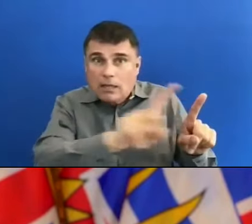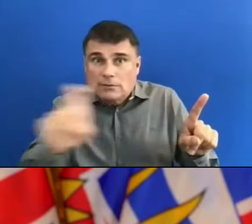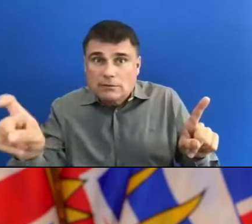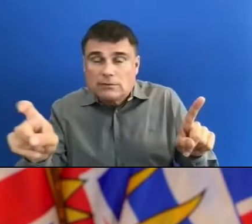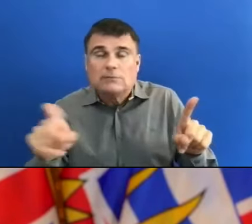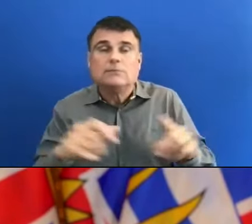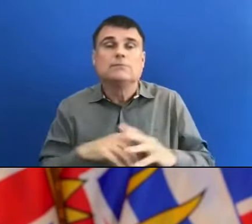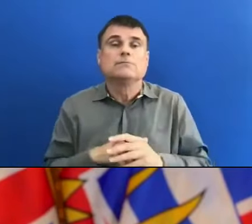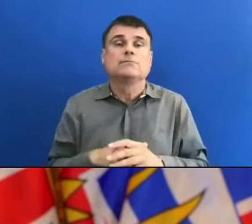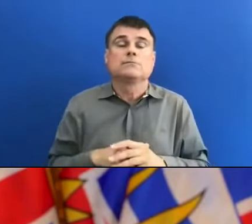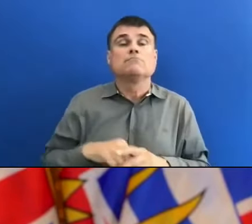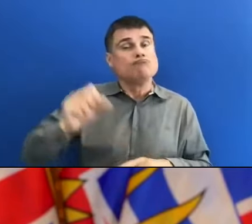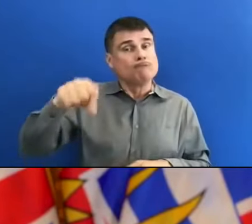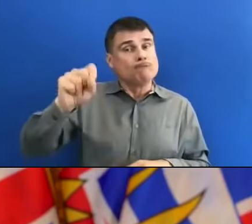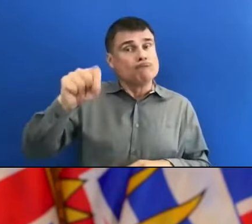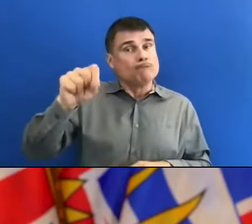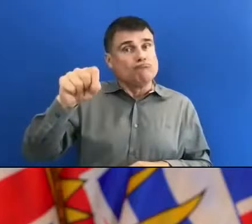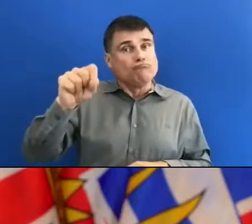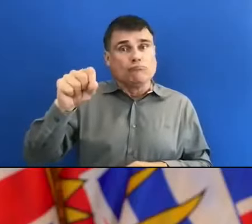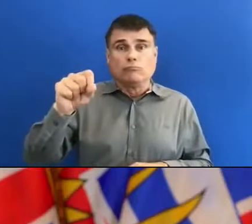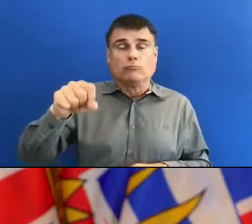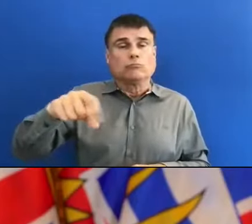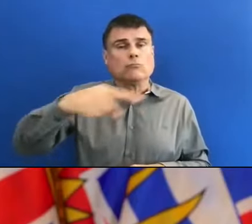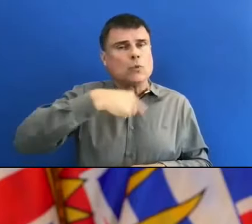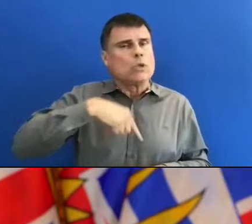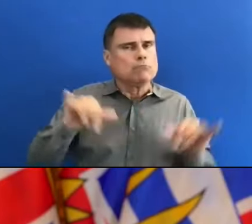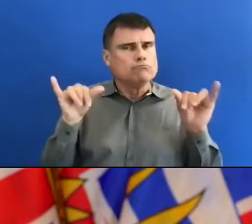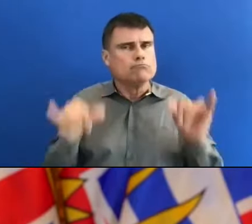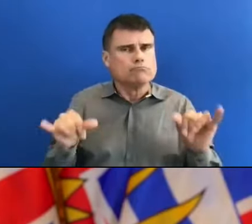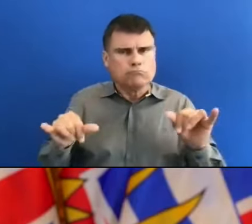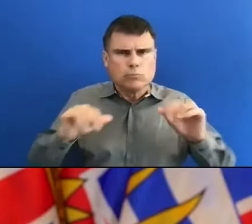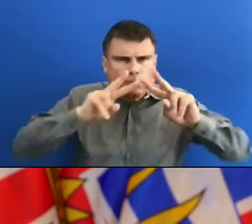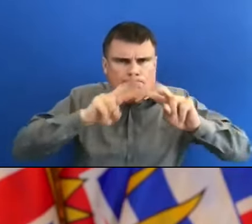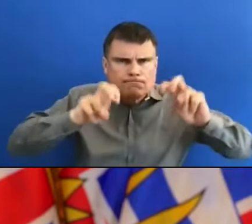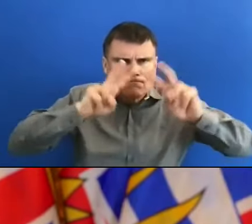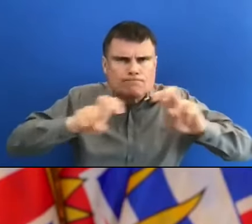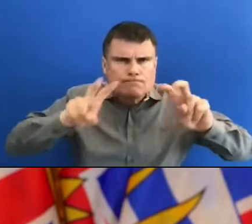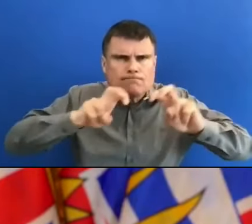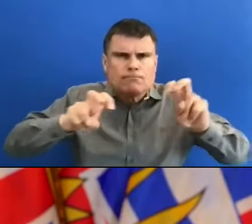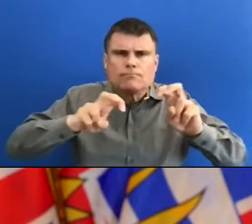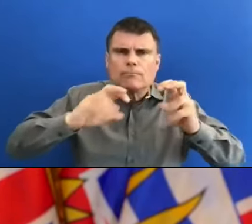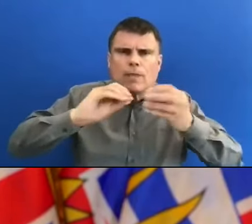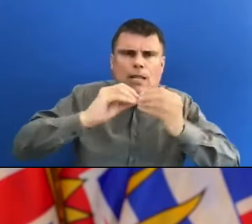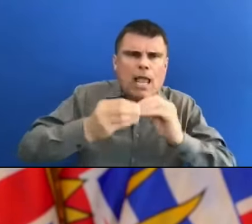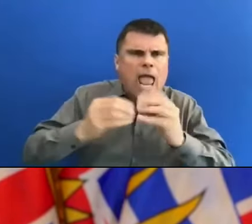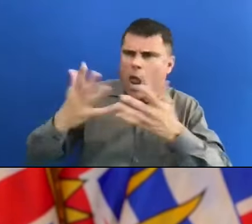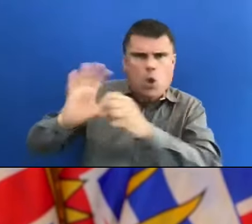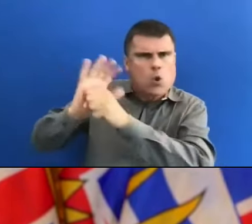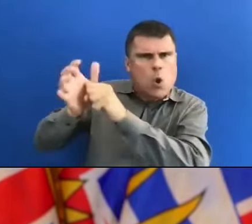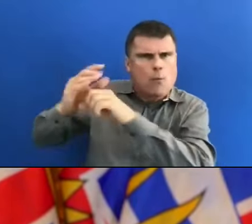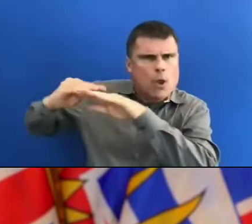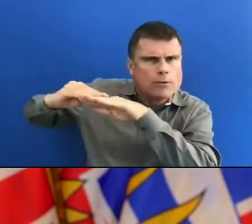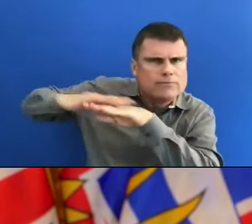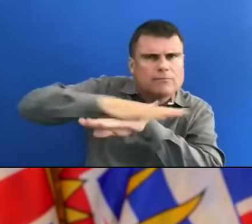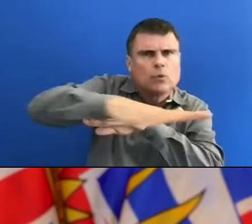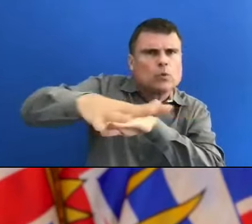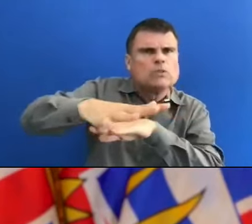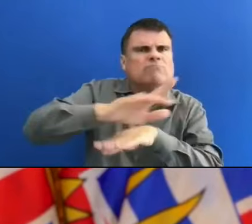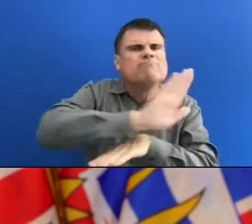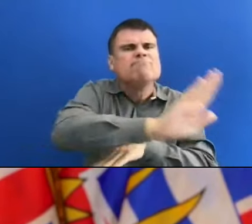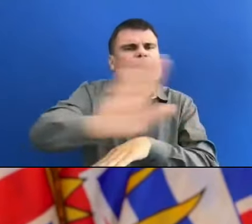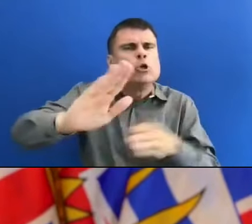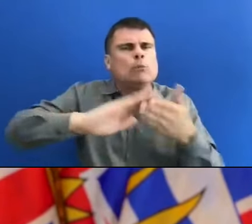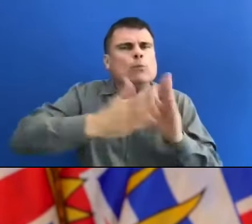systematically understand the impact of the pandemic, but also the impact of the measures we took to manage the